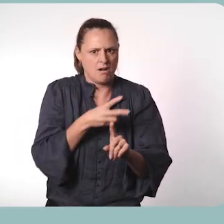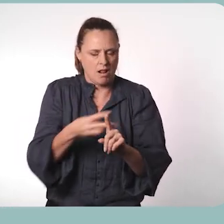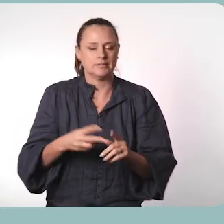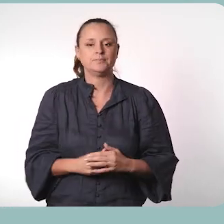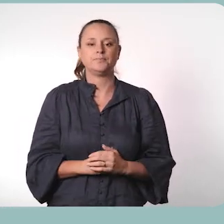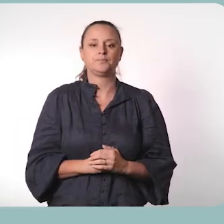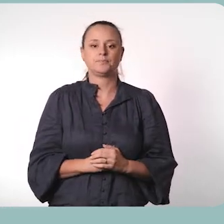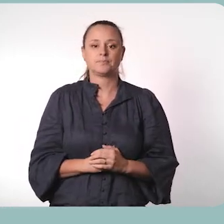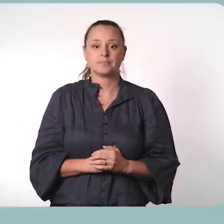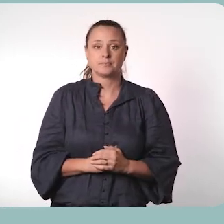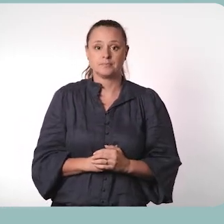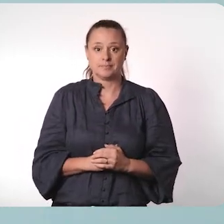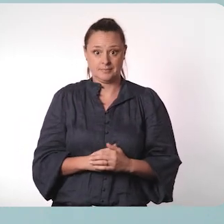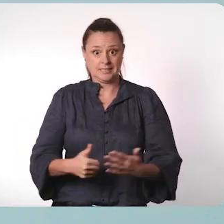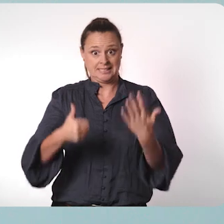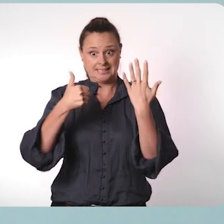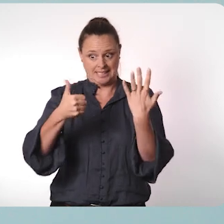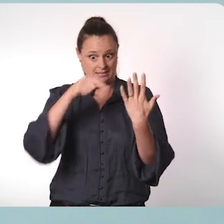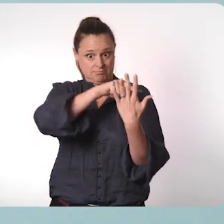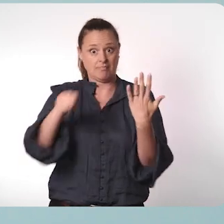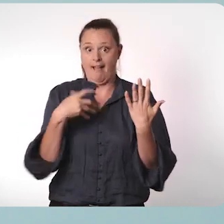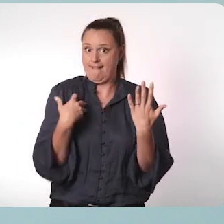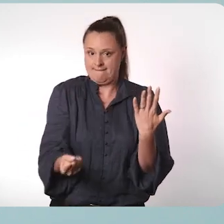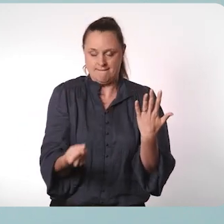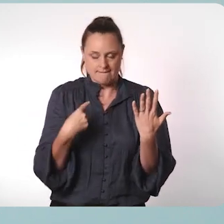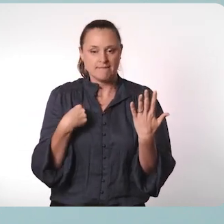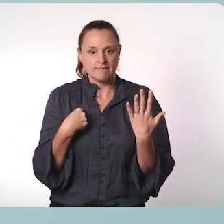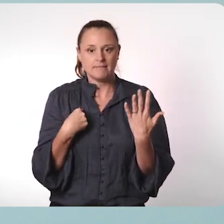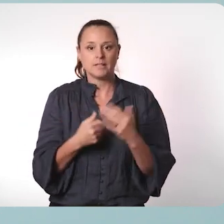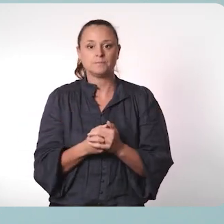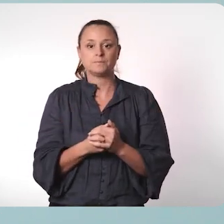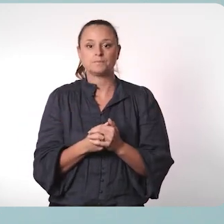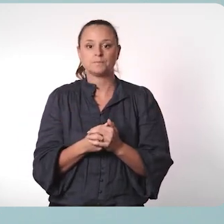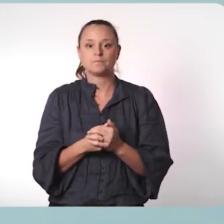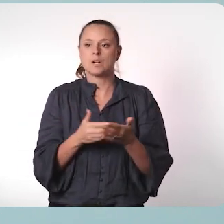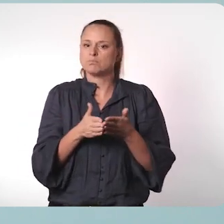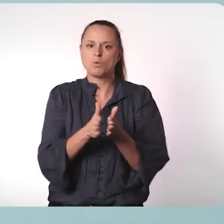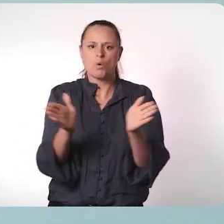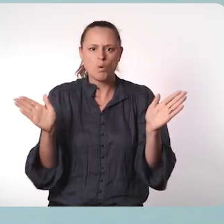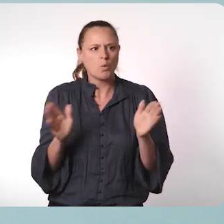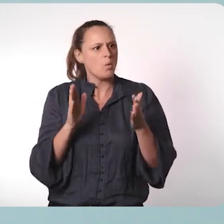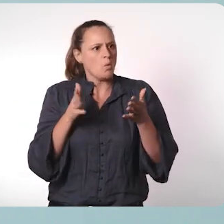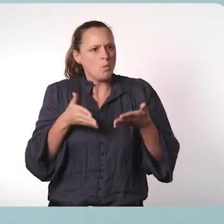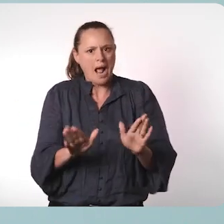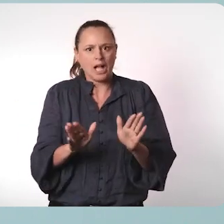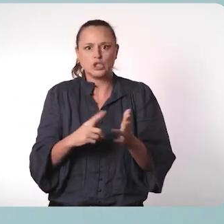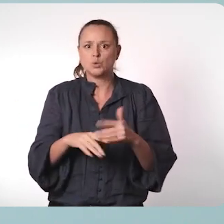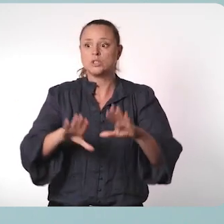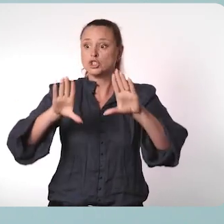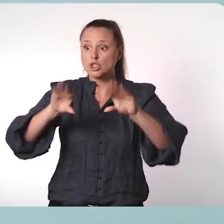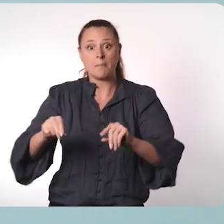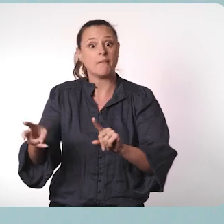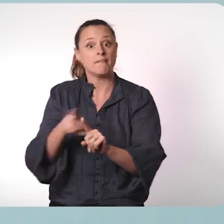actions to prevent violence. Six broad and essential actions can help us stop violence against women and girls with